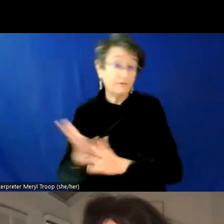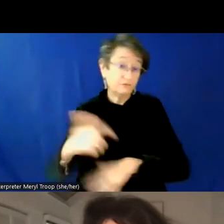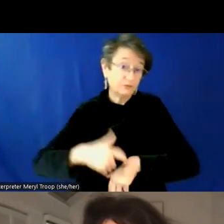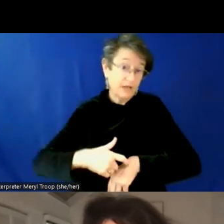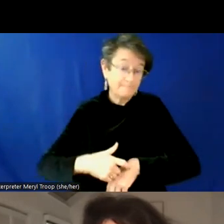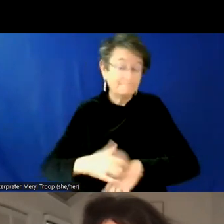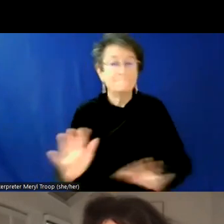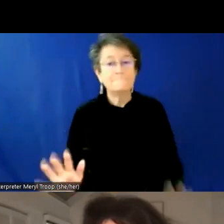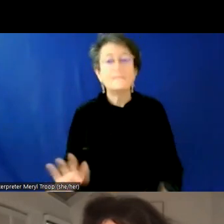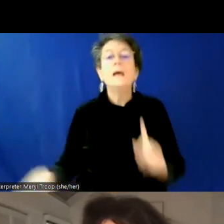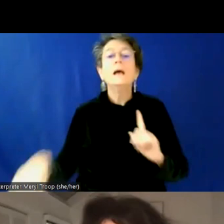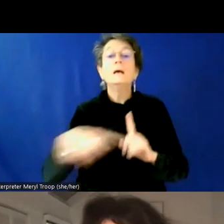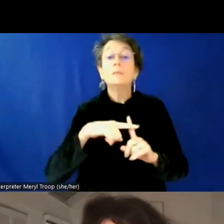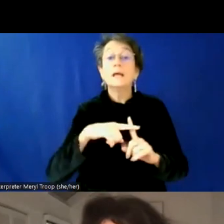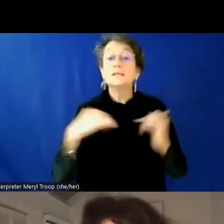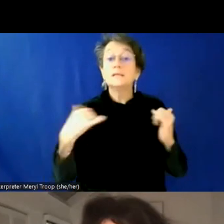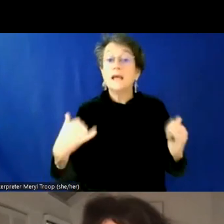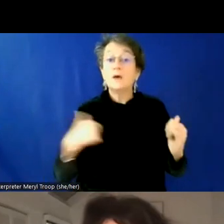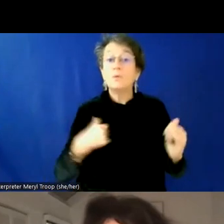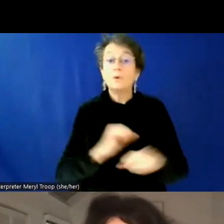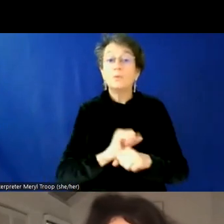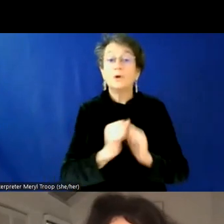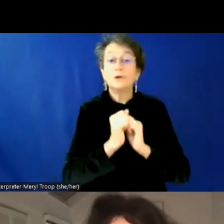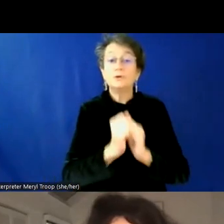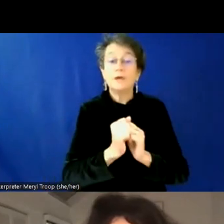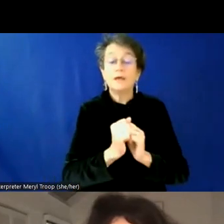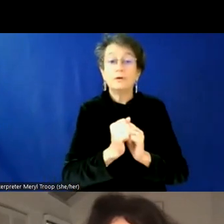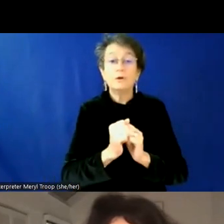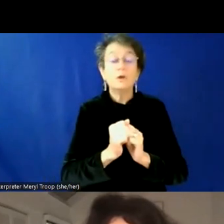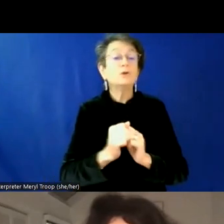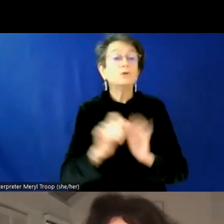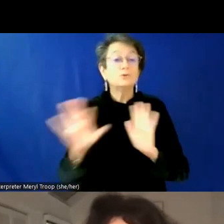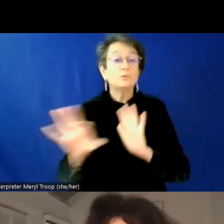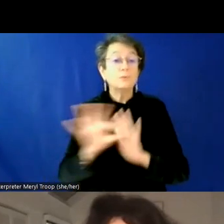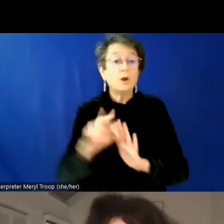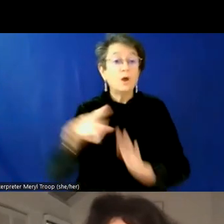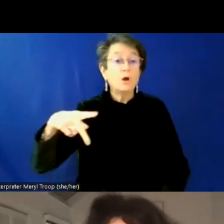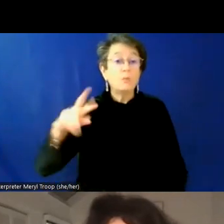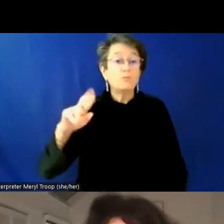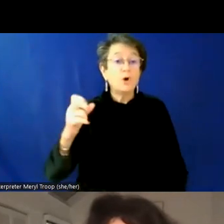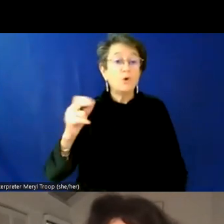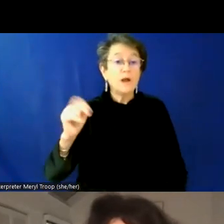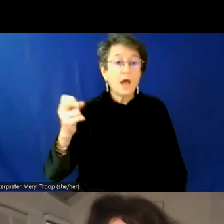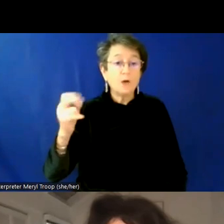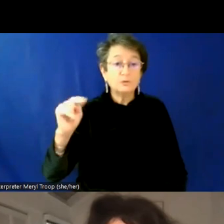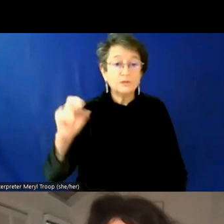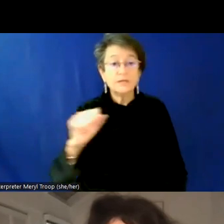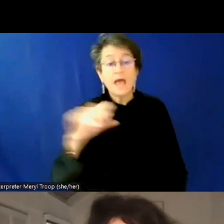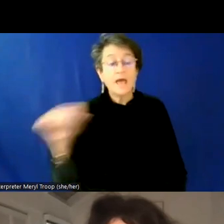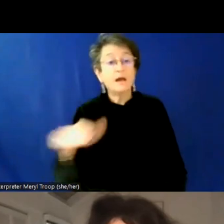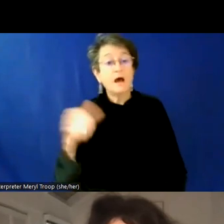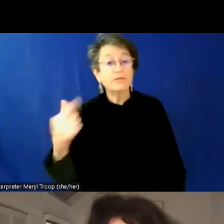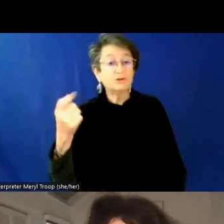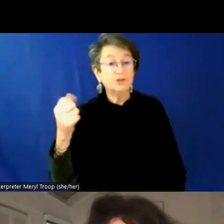now in the process of, um, working on a project to get pronouns and other gender options included in our database, um,